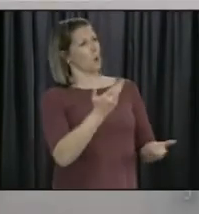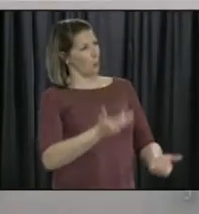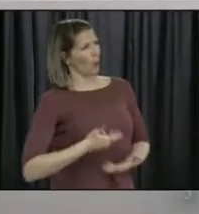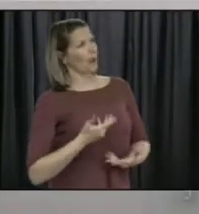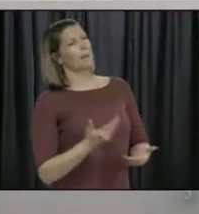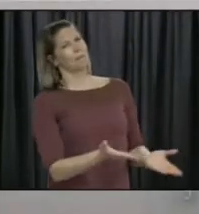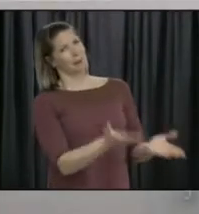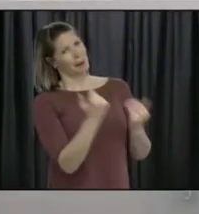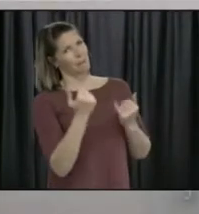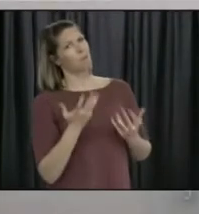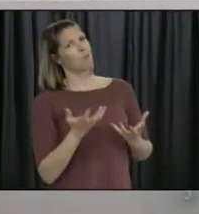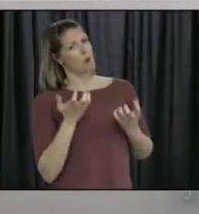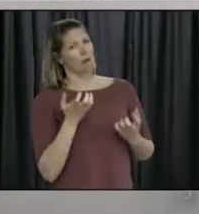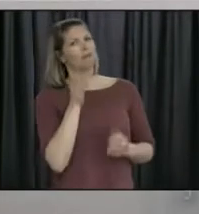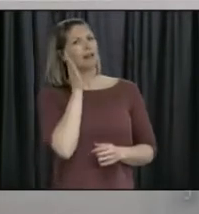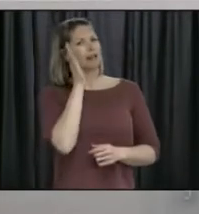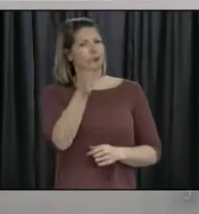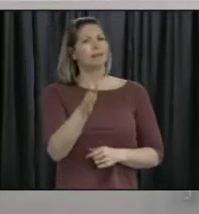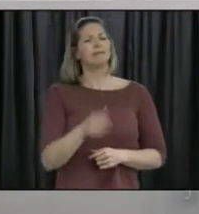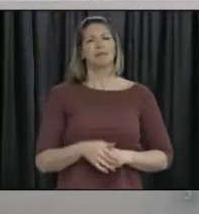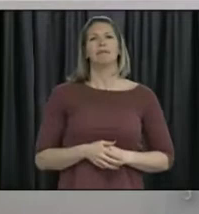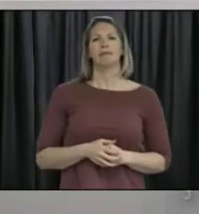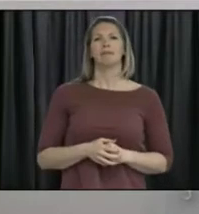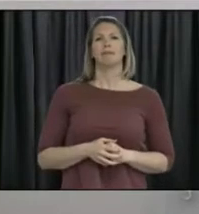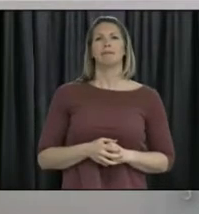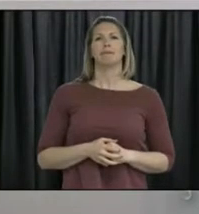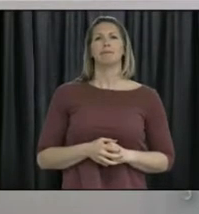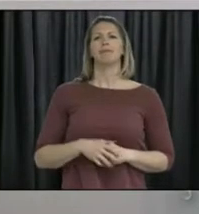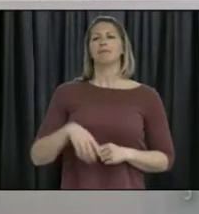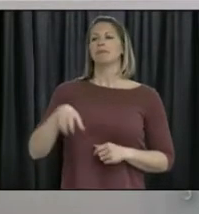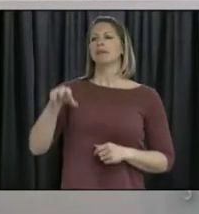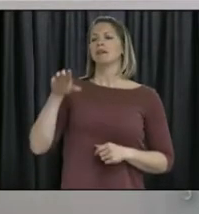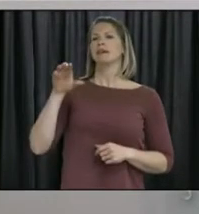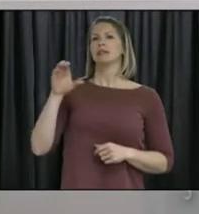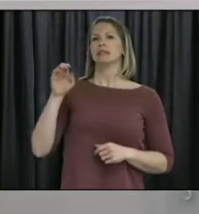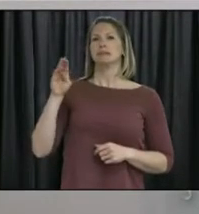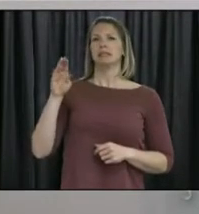Our next questions are from Peter Cowan of CBC News. Please go ahead.